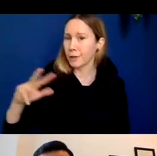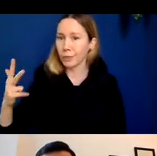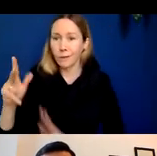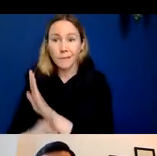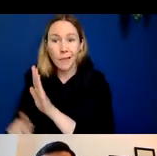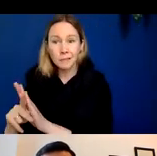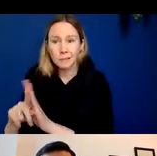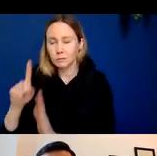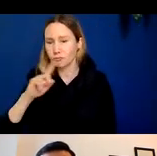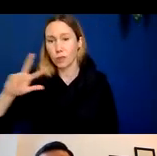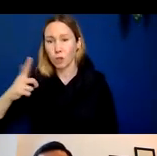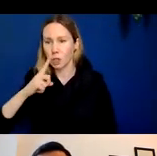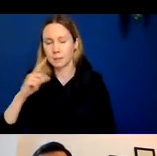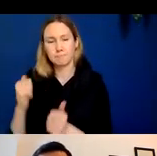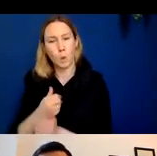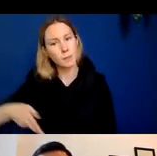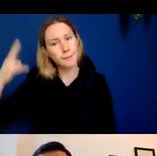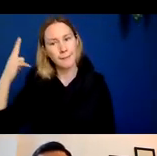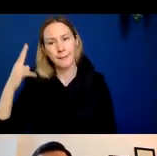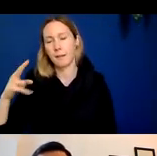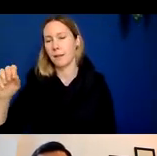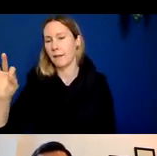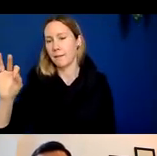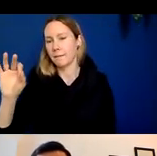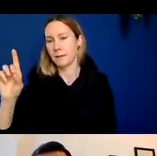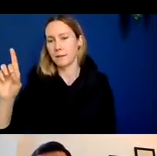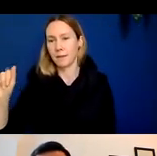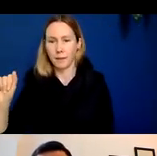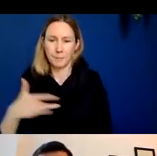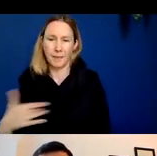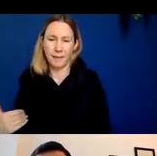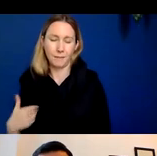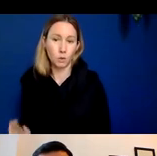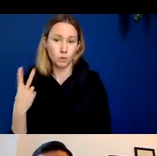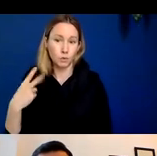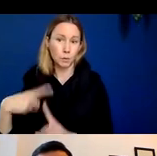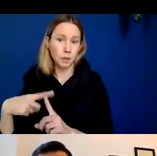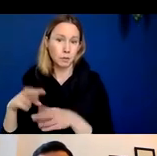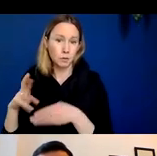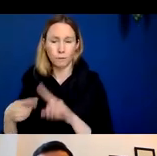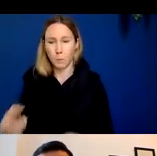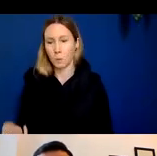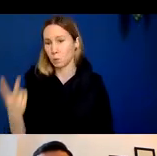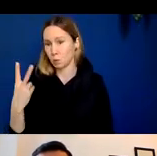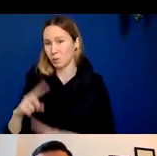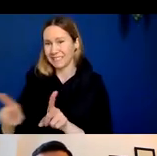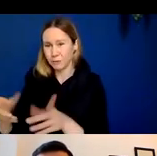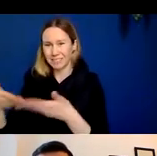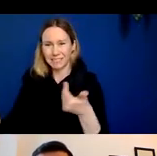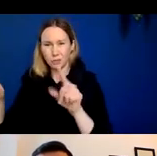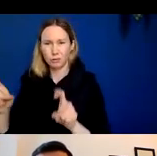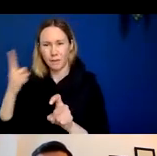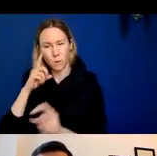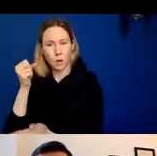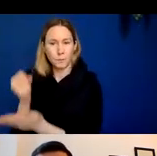kind of highest stage of trial the FDA usually uses two phase positive results from two phase three trials to approve a